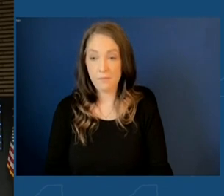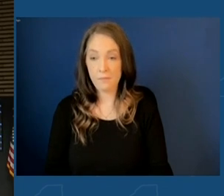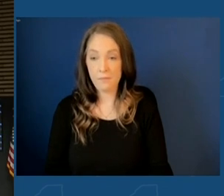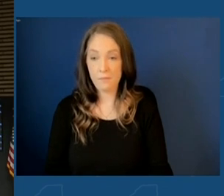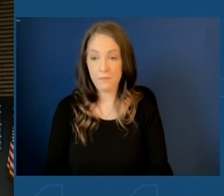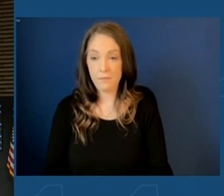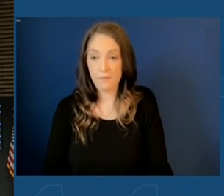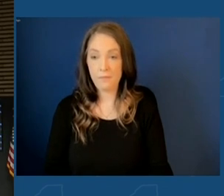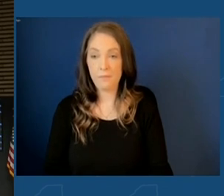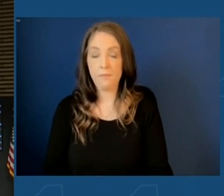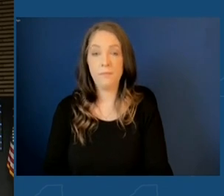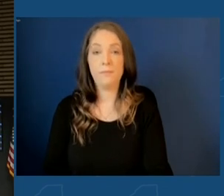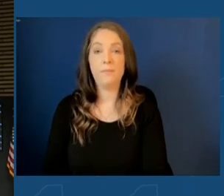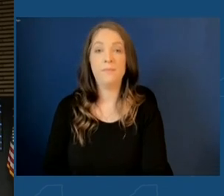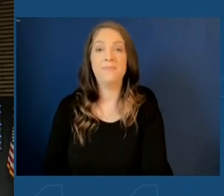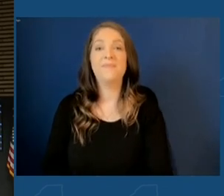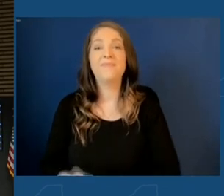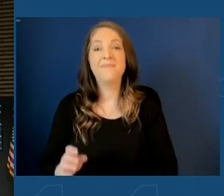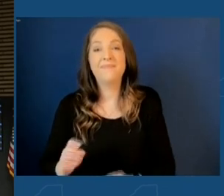Backwards.